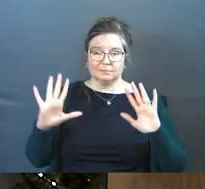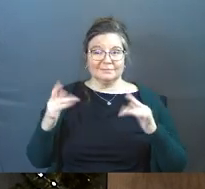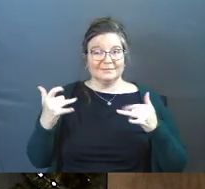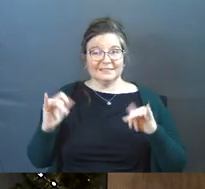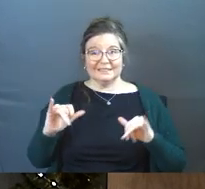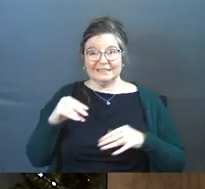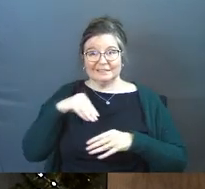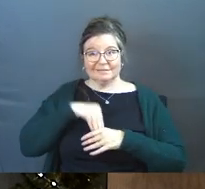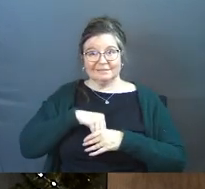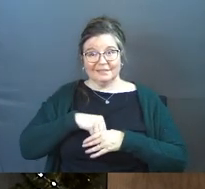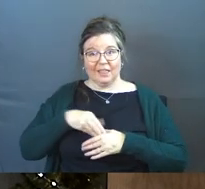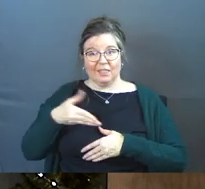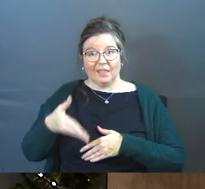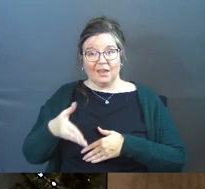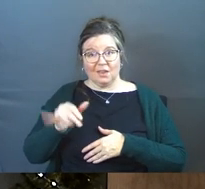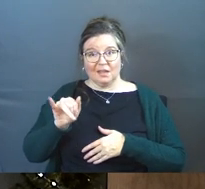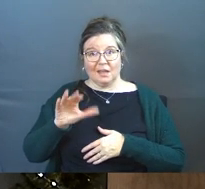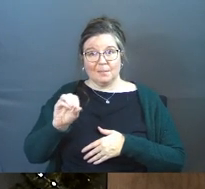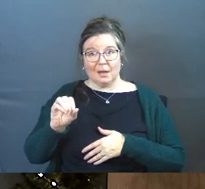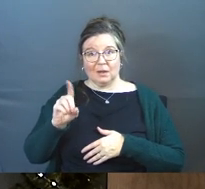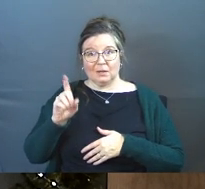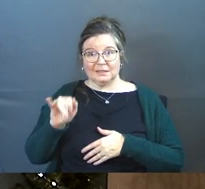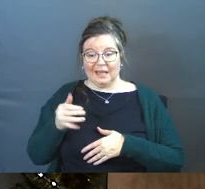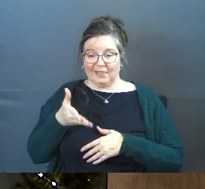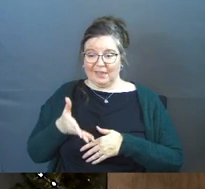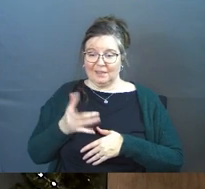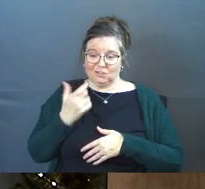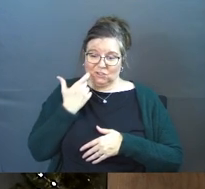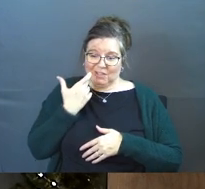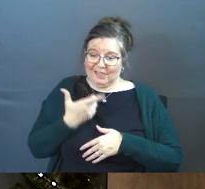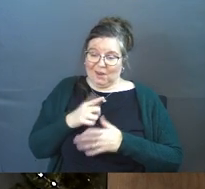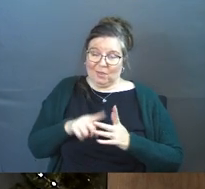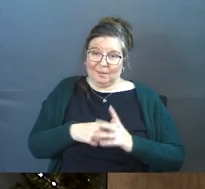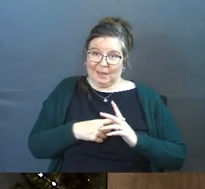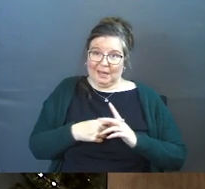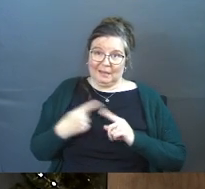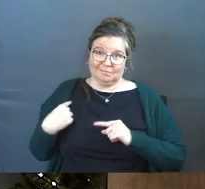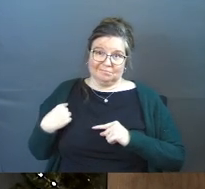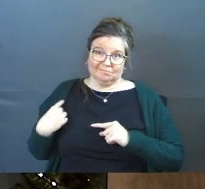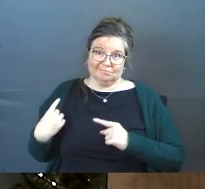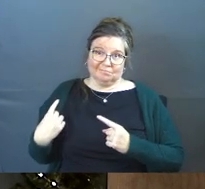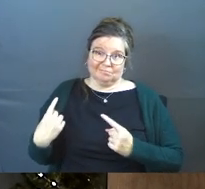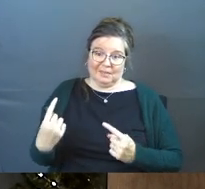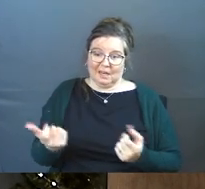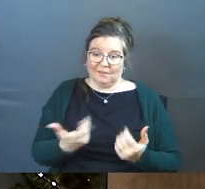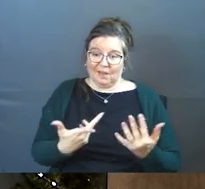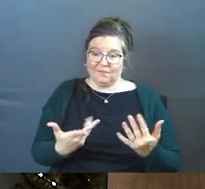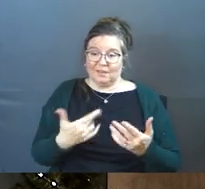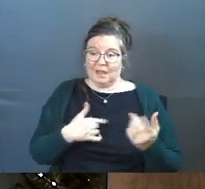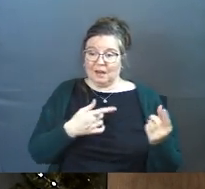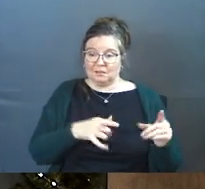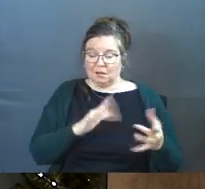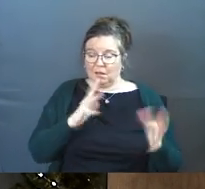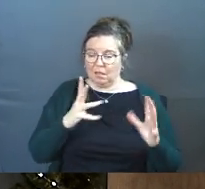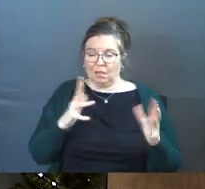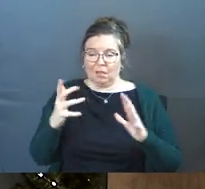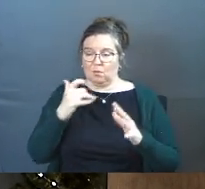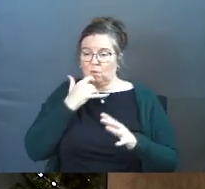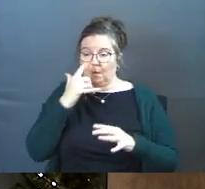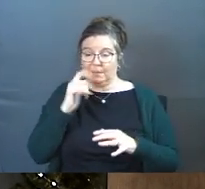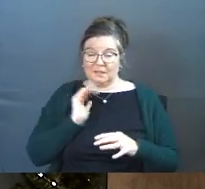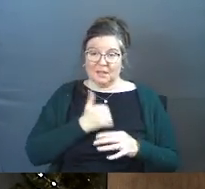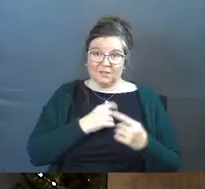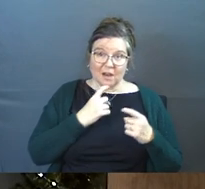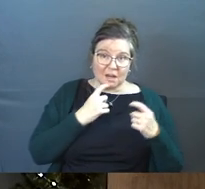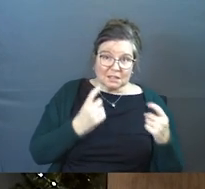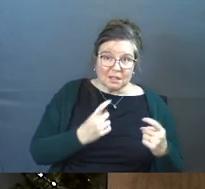It's still there. It was just to there in the beginning. And of everything that has gone wrong because of our